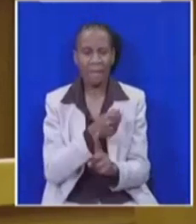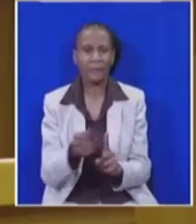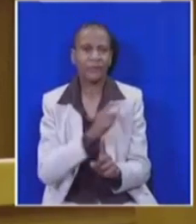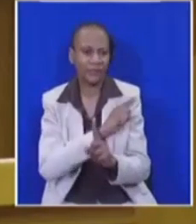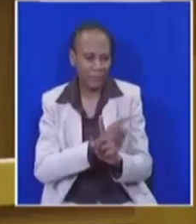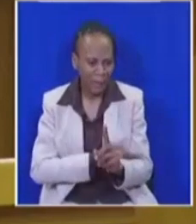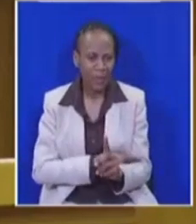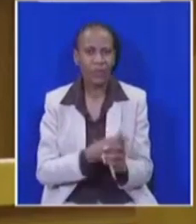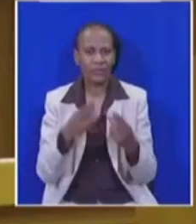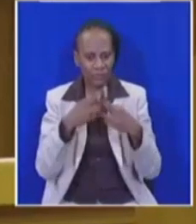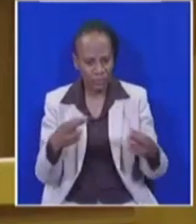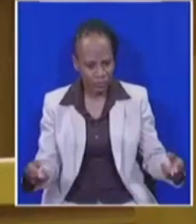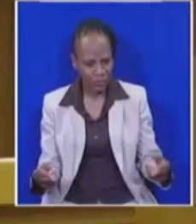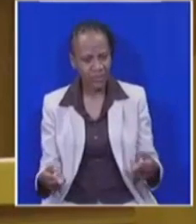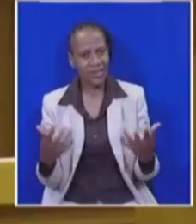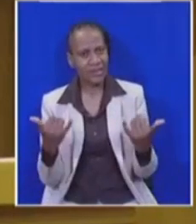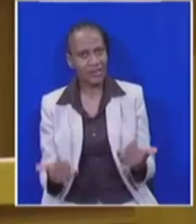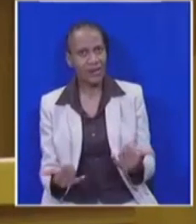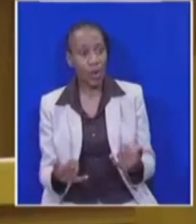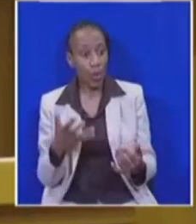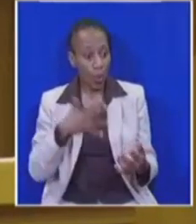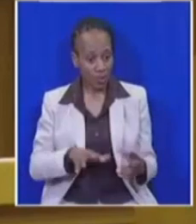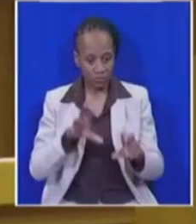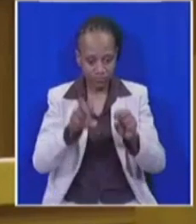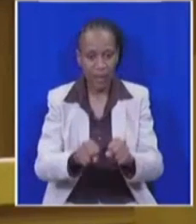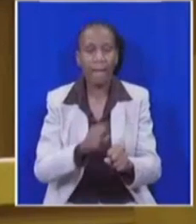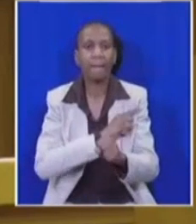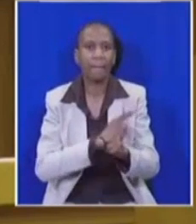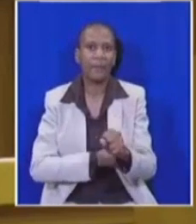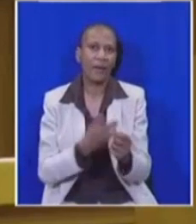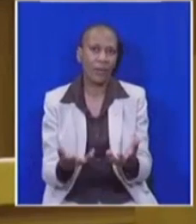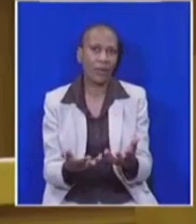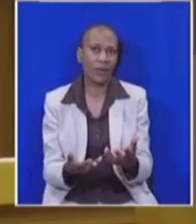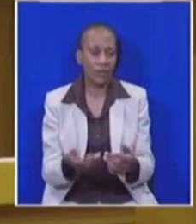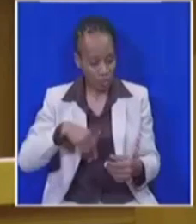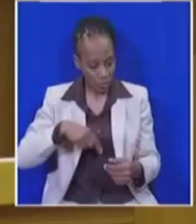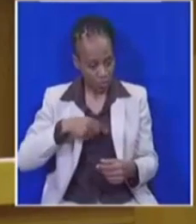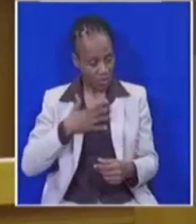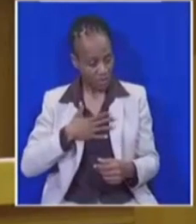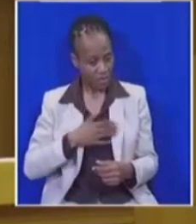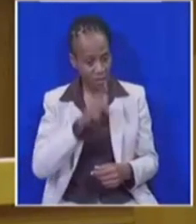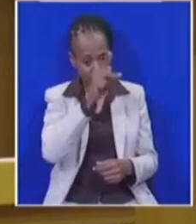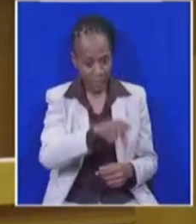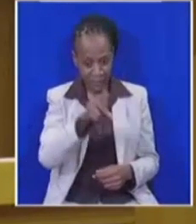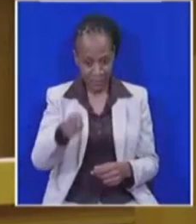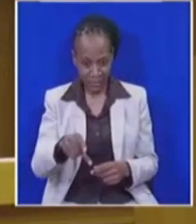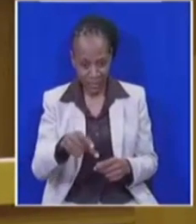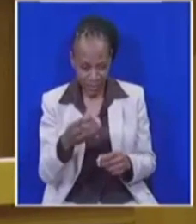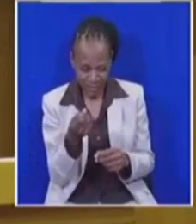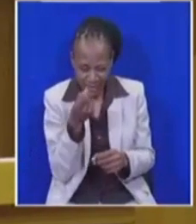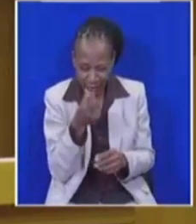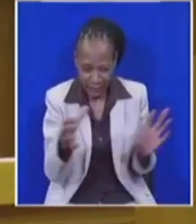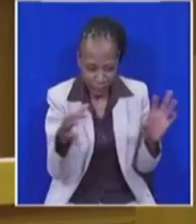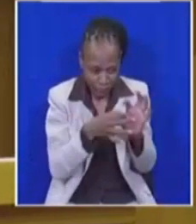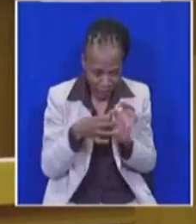the SSA in particular, to hang on to power at all costs. We hold the view that the public protector cannot be seen to be even remotely